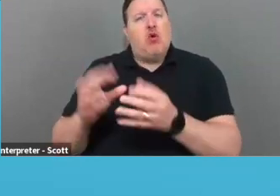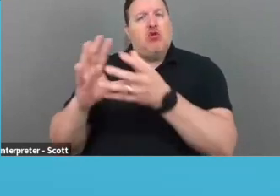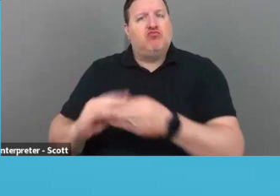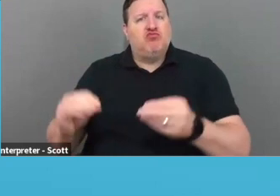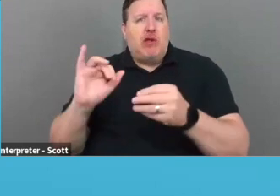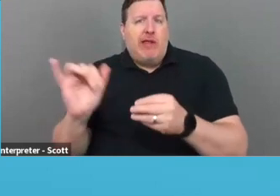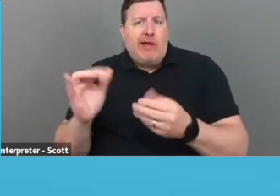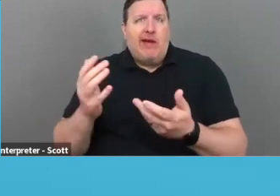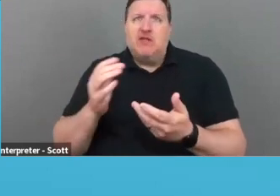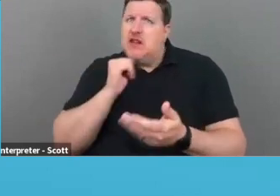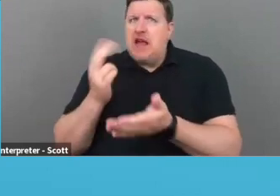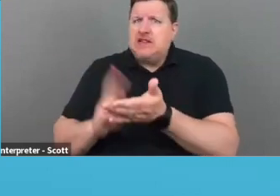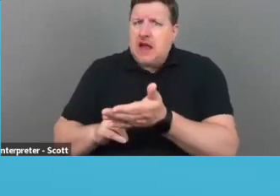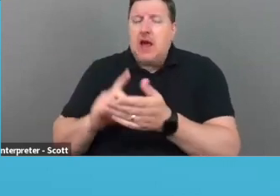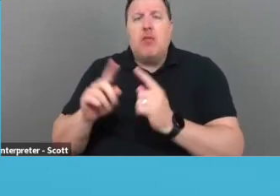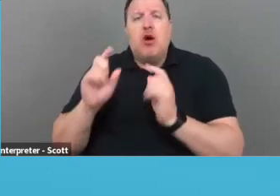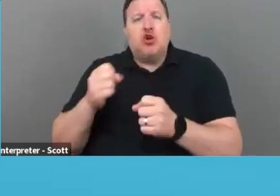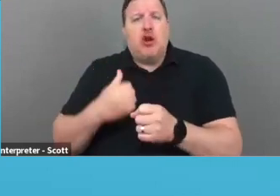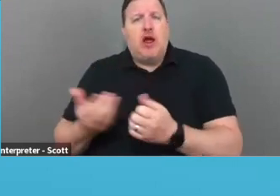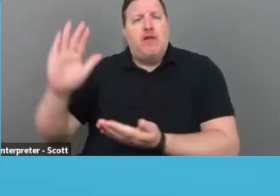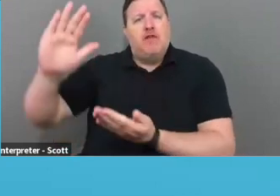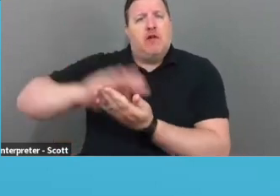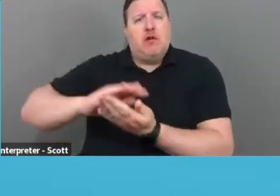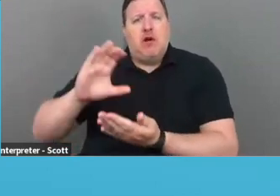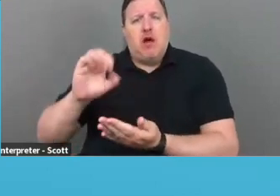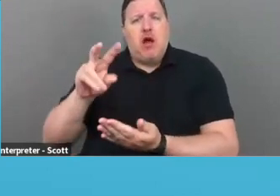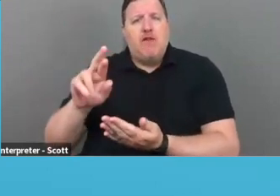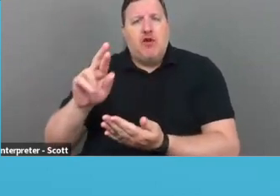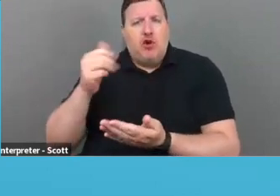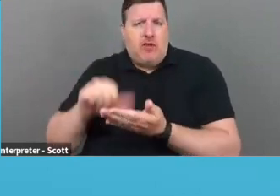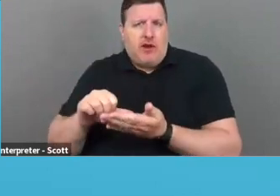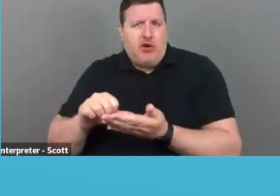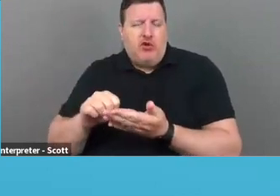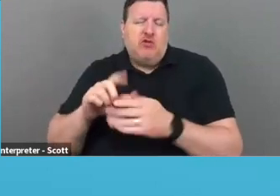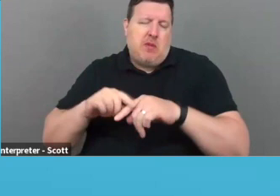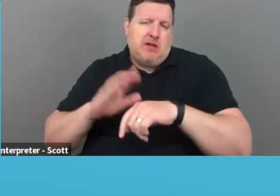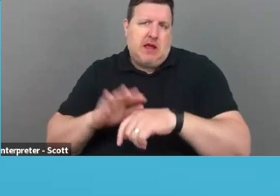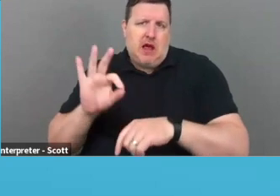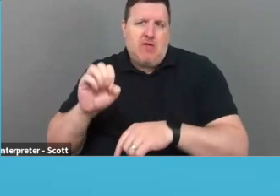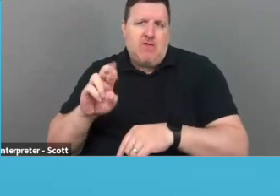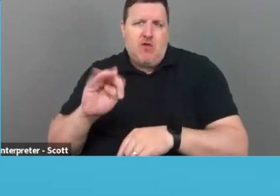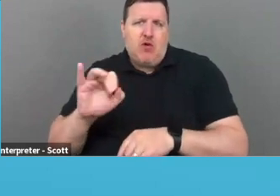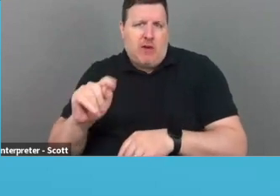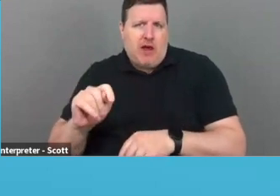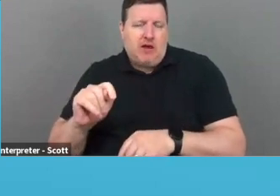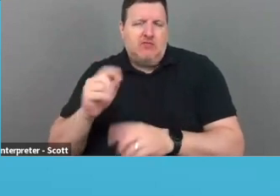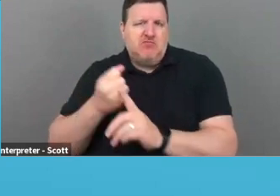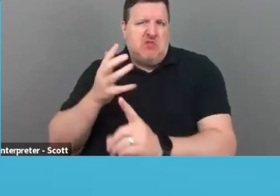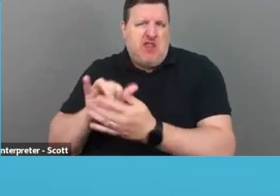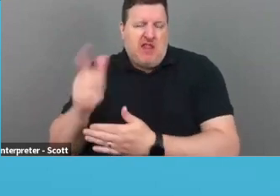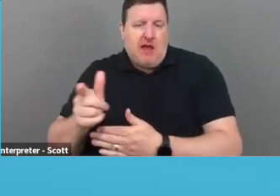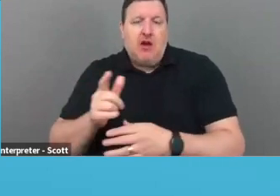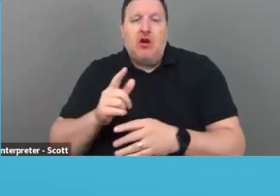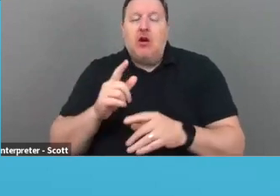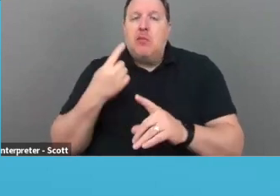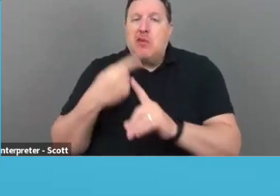a cover letter, depending on the format, which I'll talk about in a second. And it does need to be a little more formal. Today,